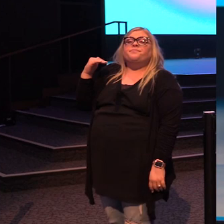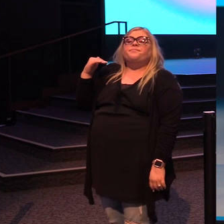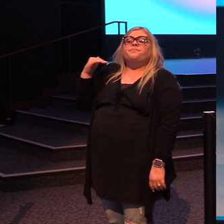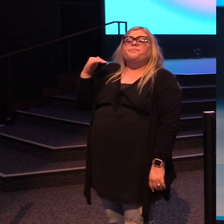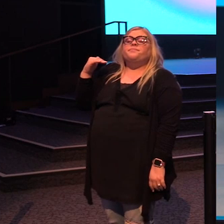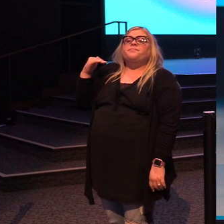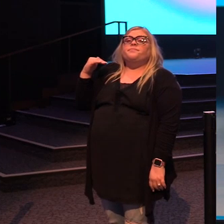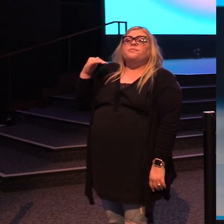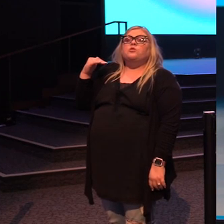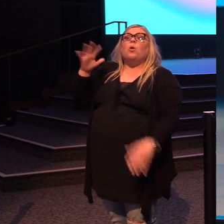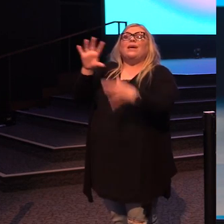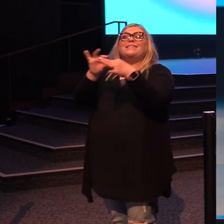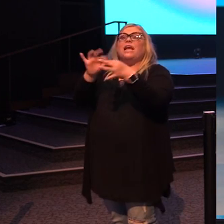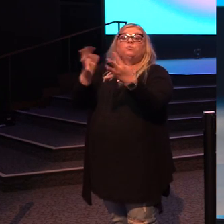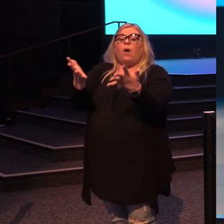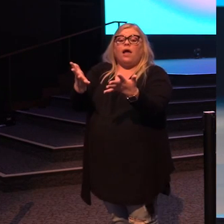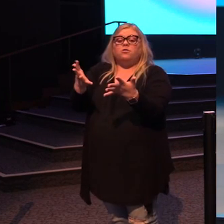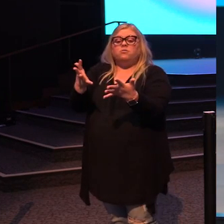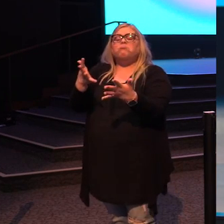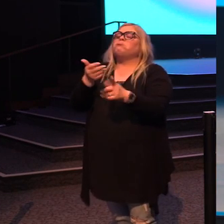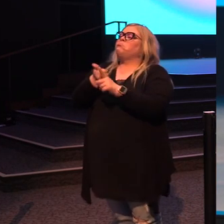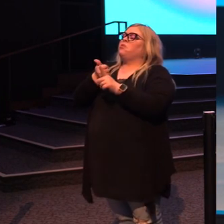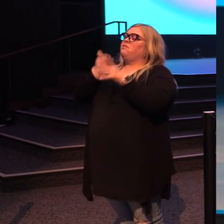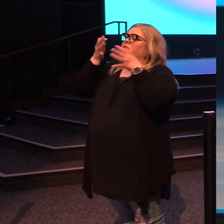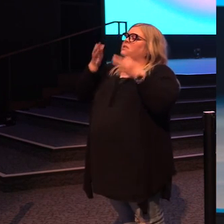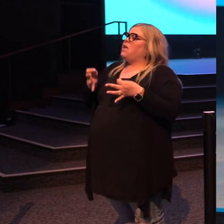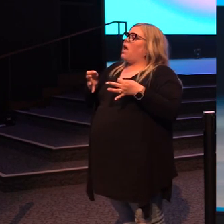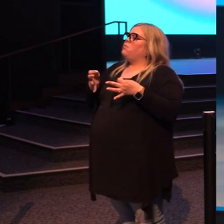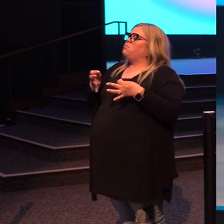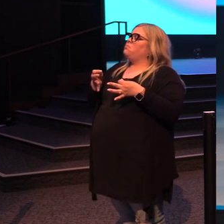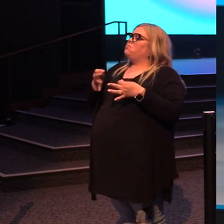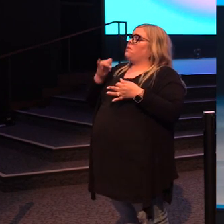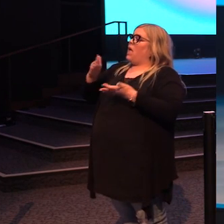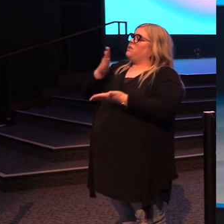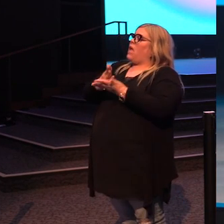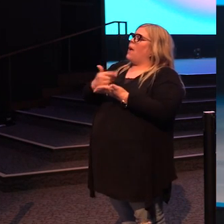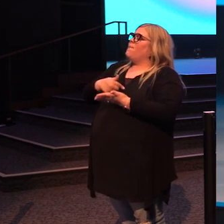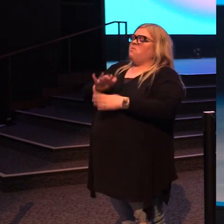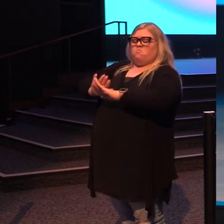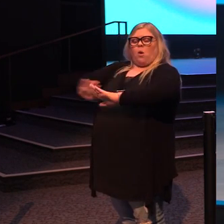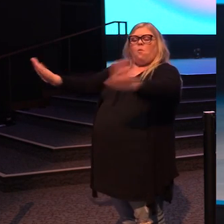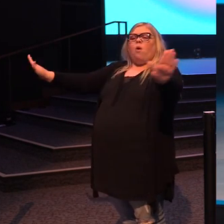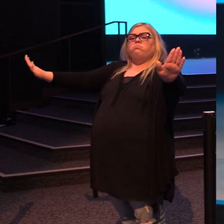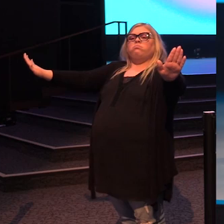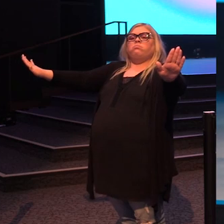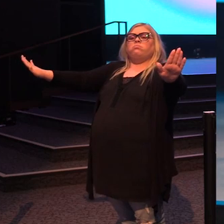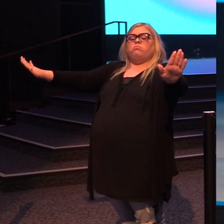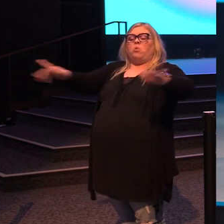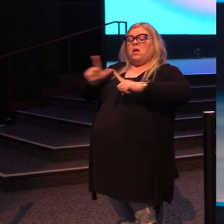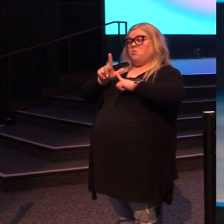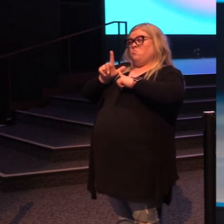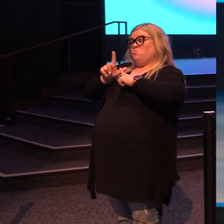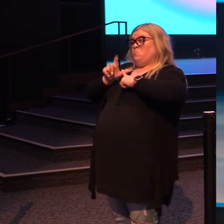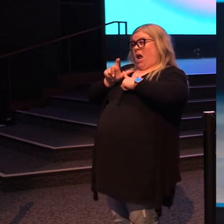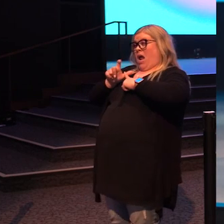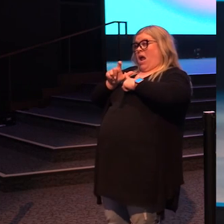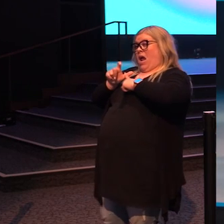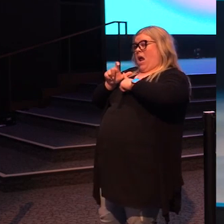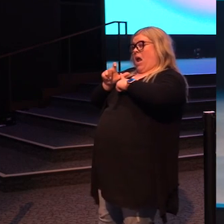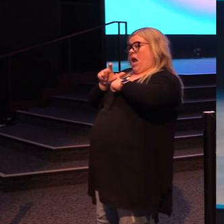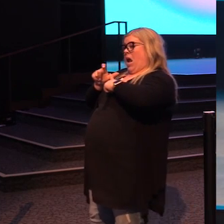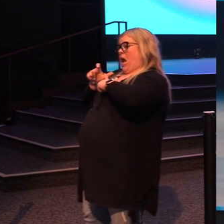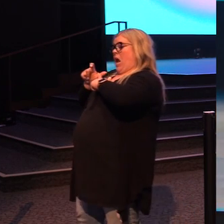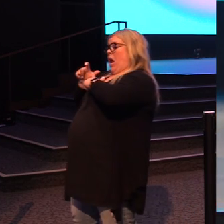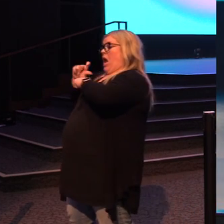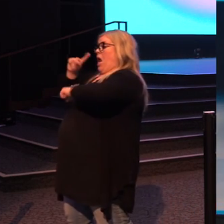And so it says this, so he decided, I'm not going to let that get in the way anymore. So he ran ahead and he